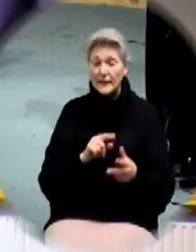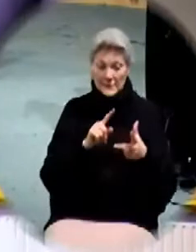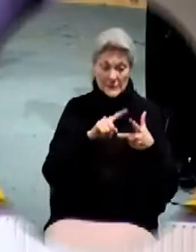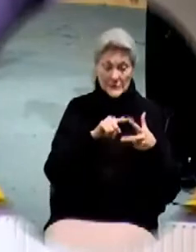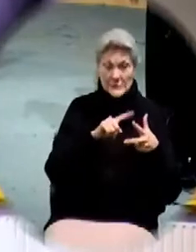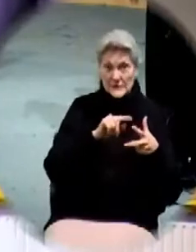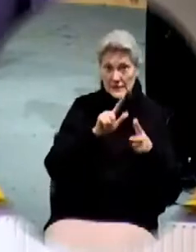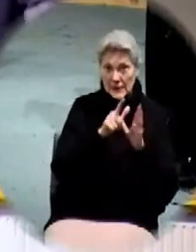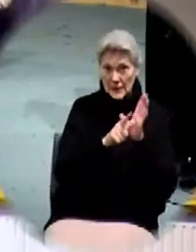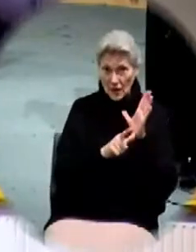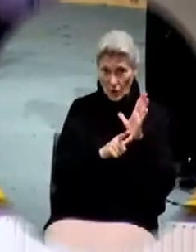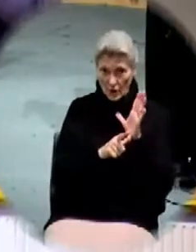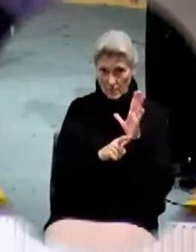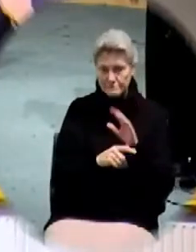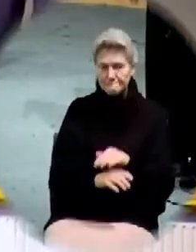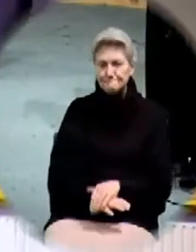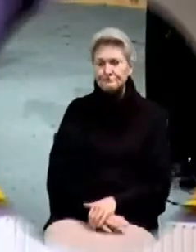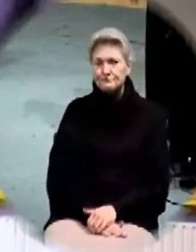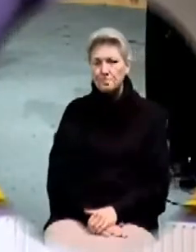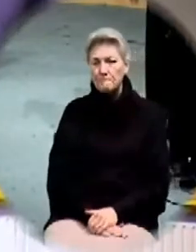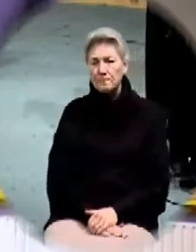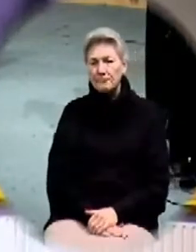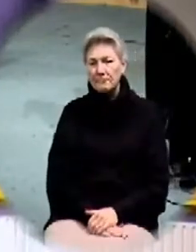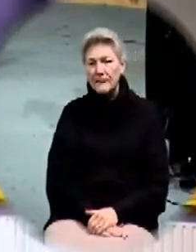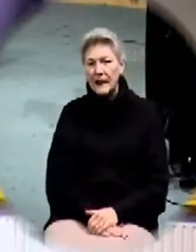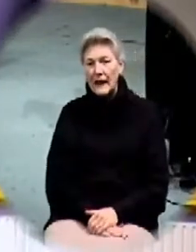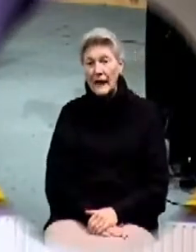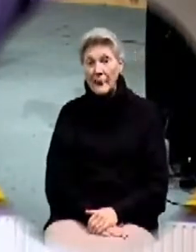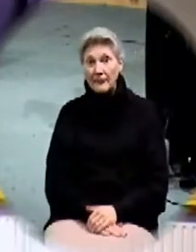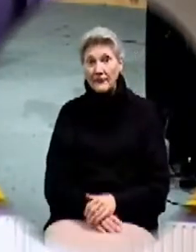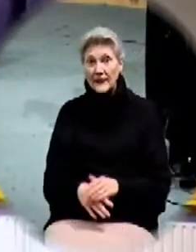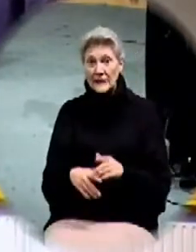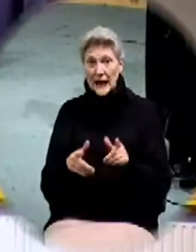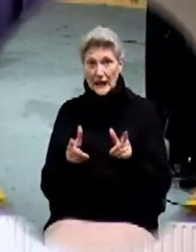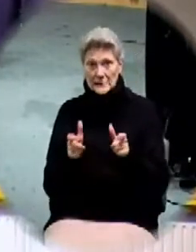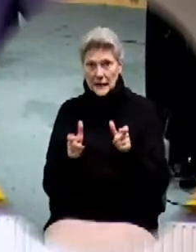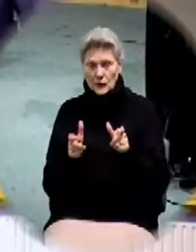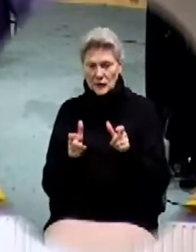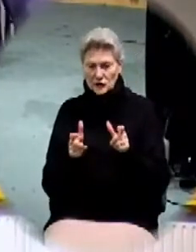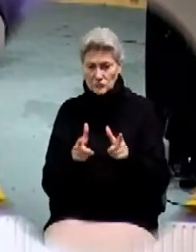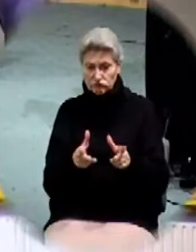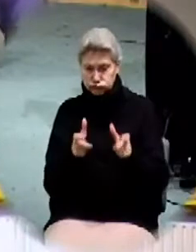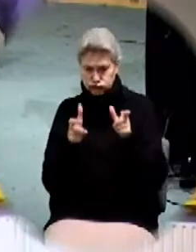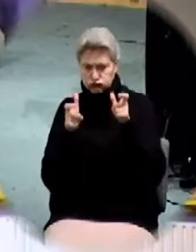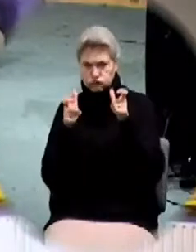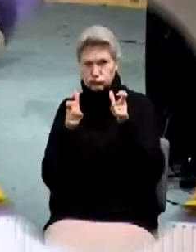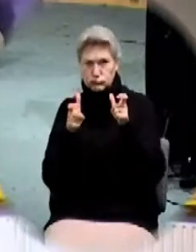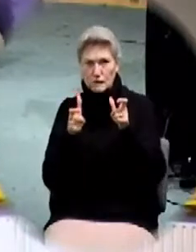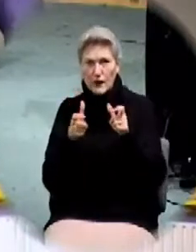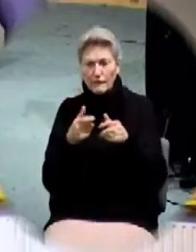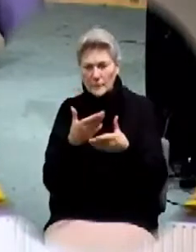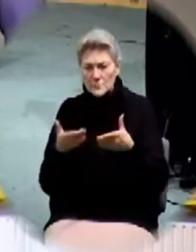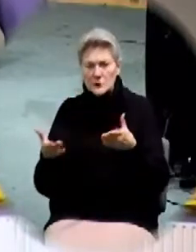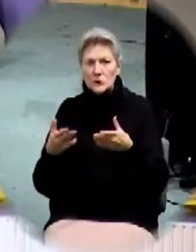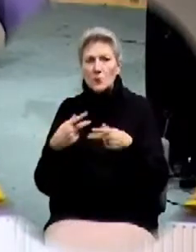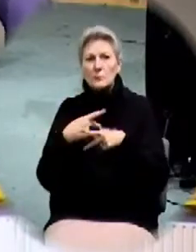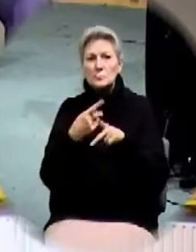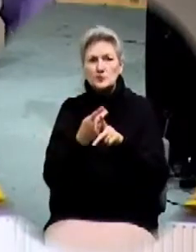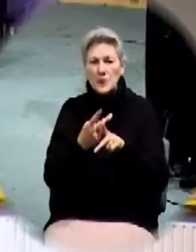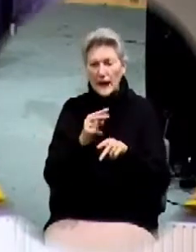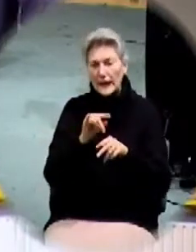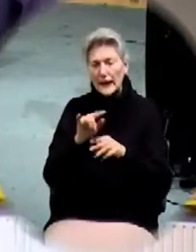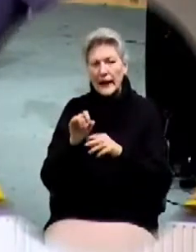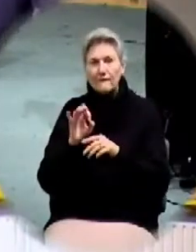think I put this in the notes that I sent out. The acceleration of an object is produced by a net force is directly proportional to the